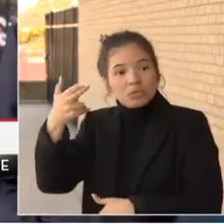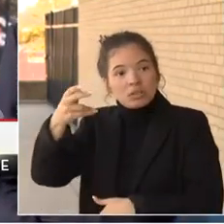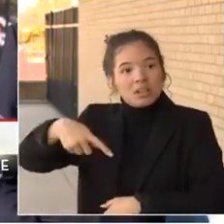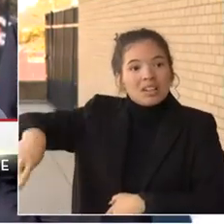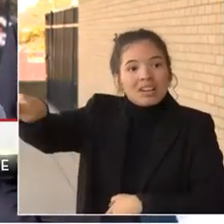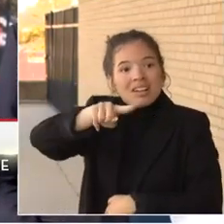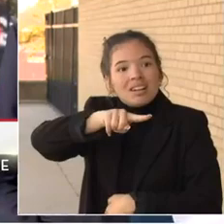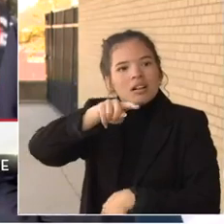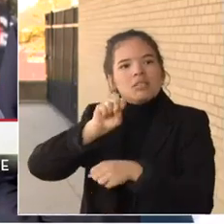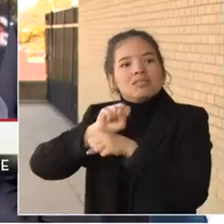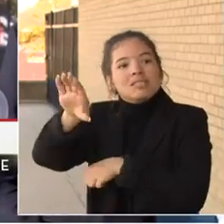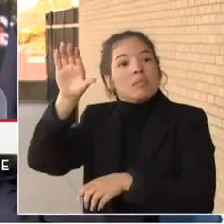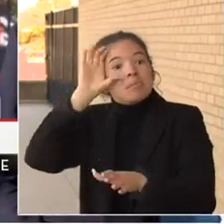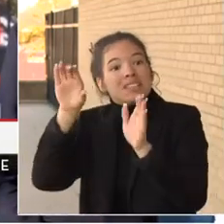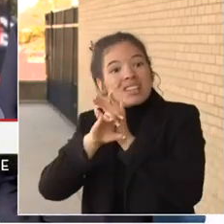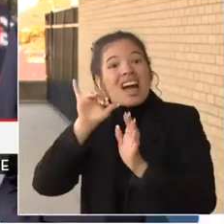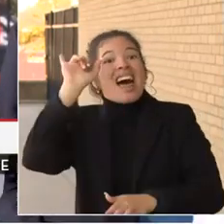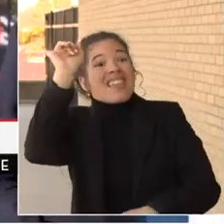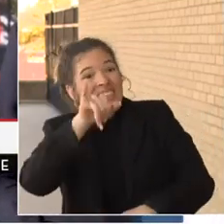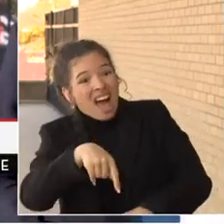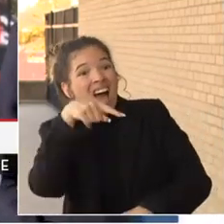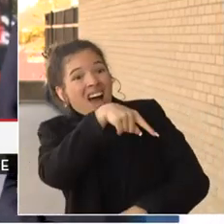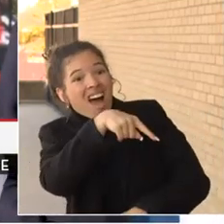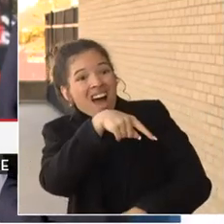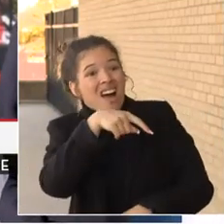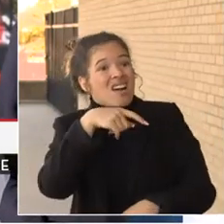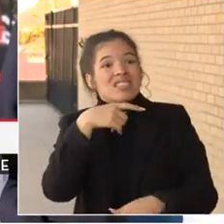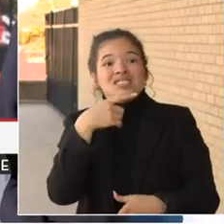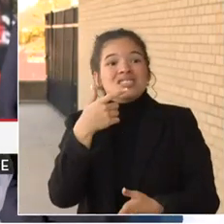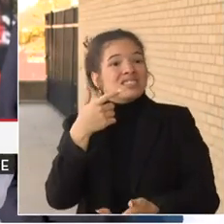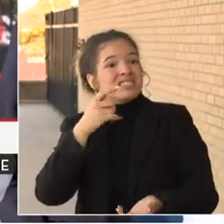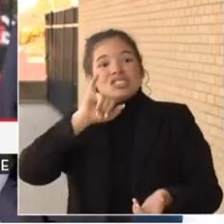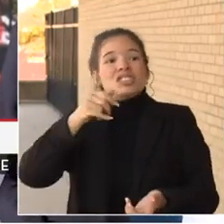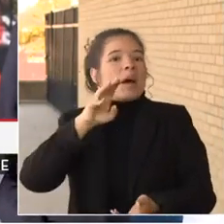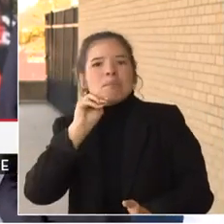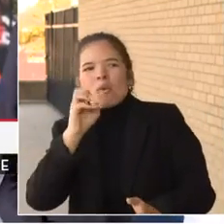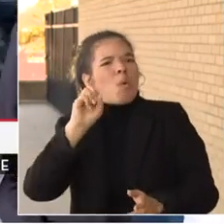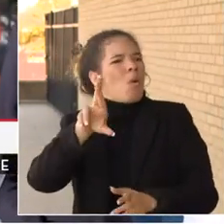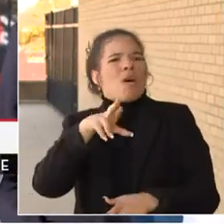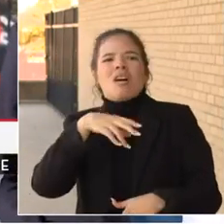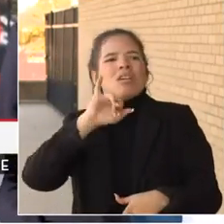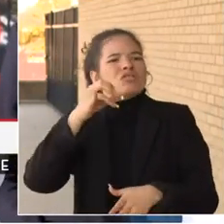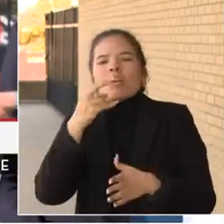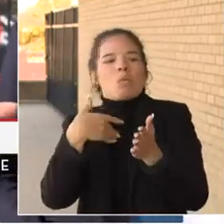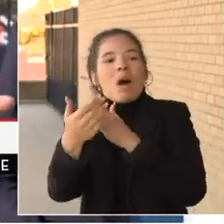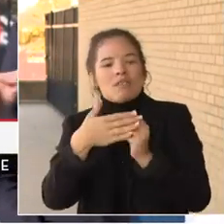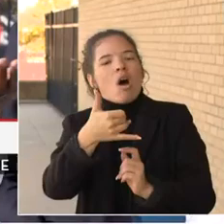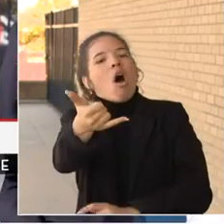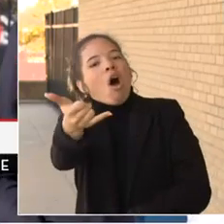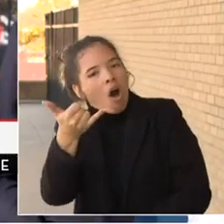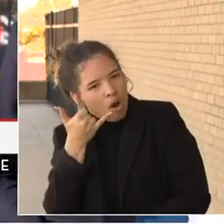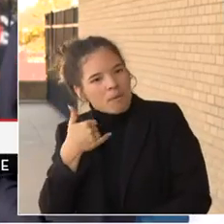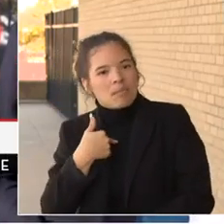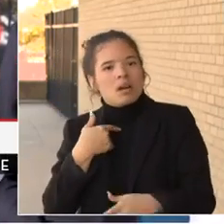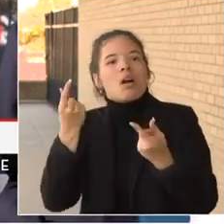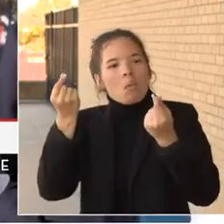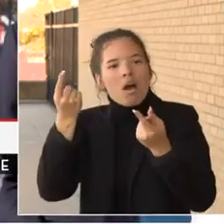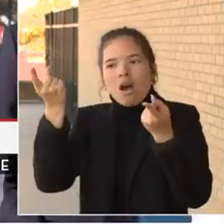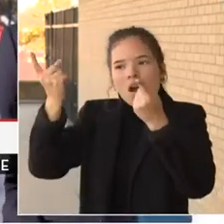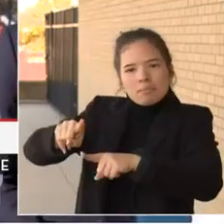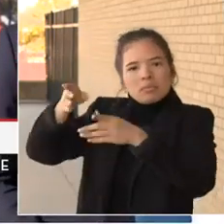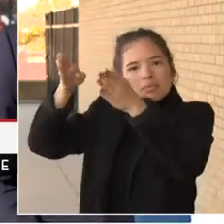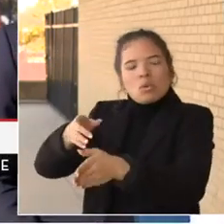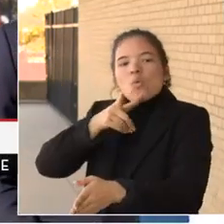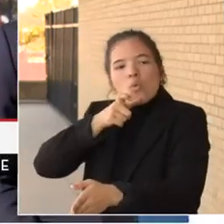hey, that's Mike or that's Jim or that's John, and that helps the police department to make a better case with our U.S. partners.